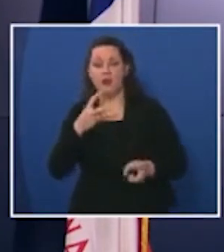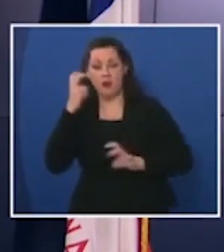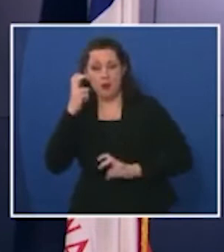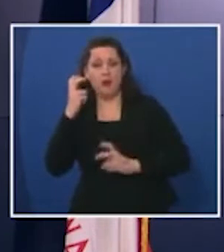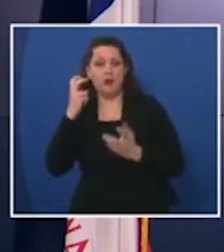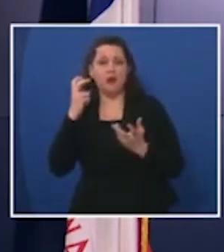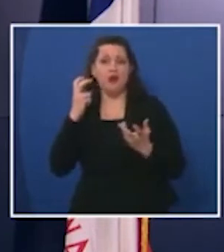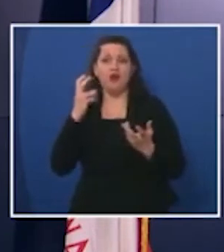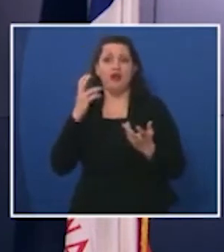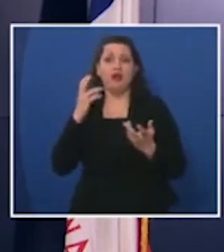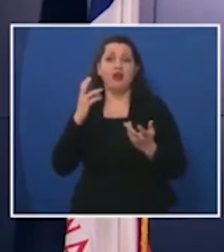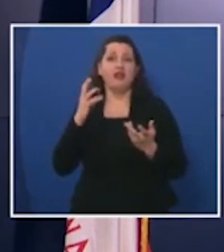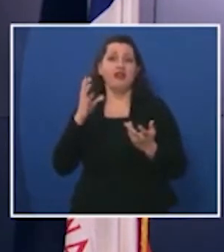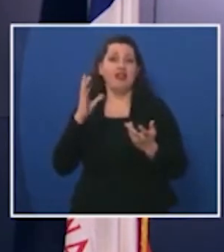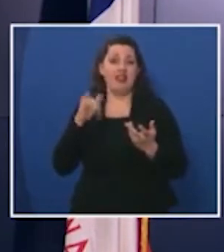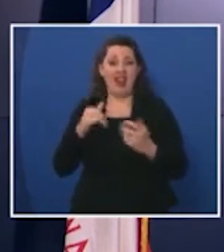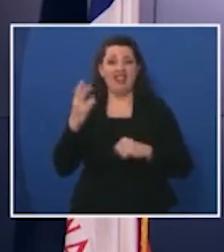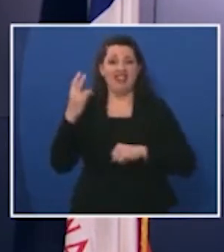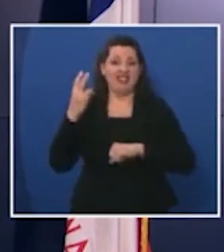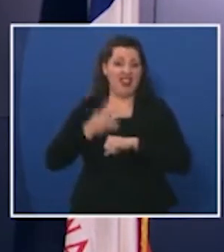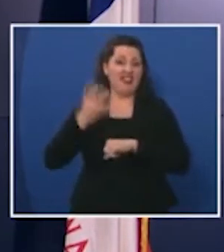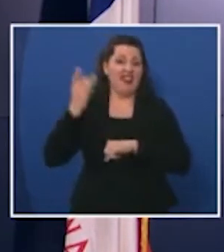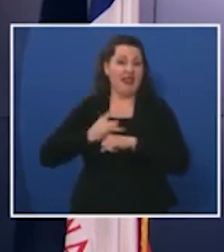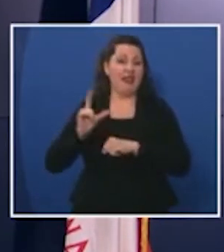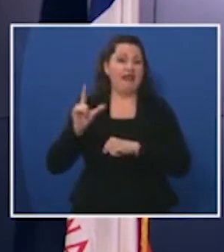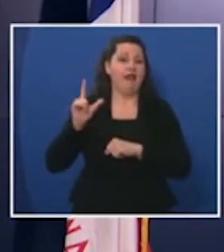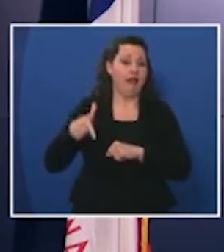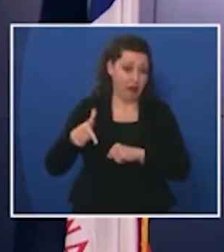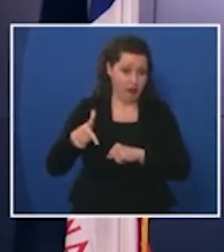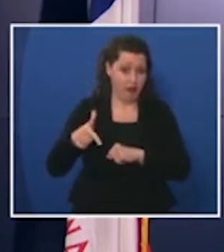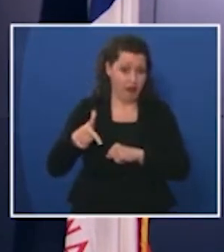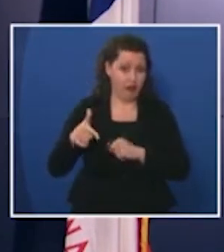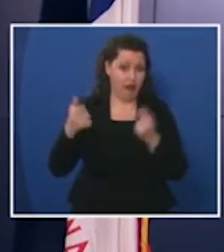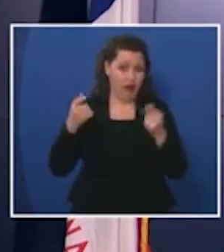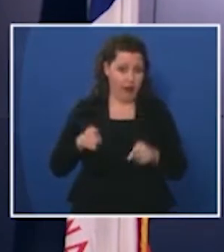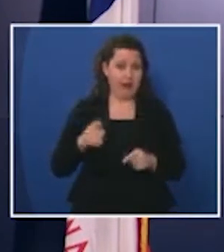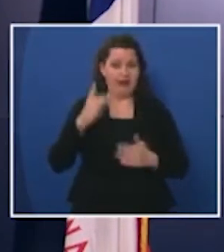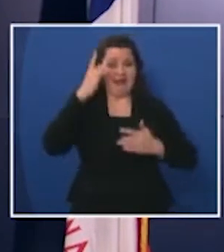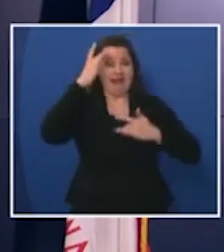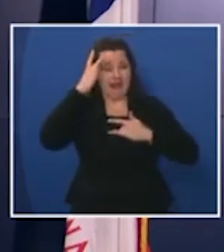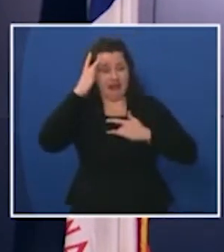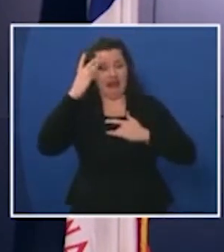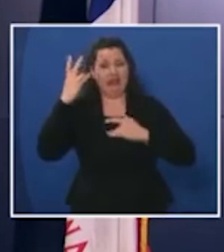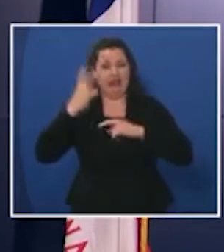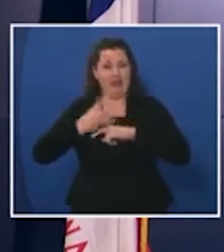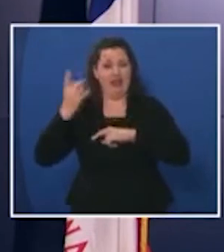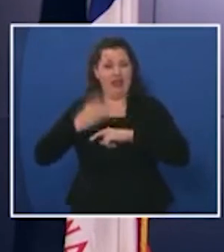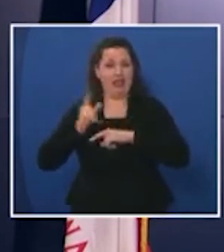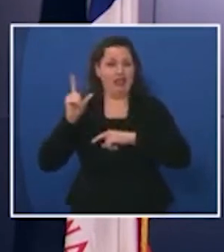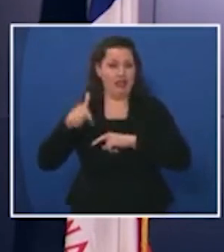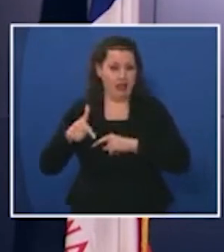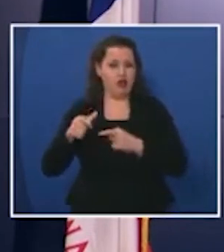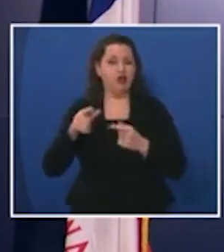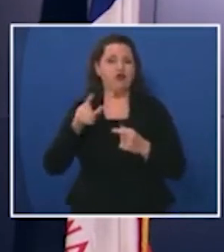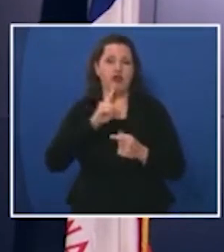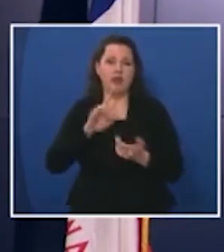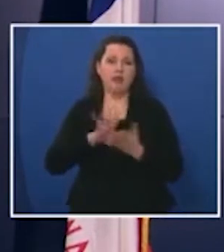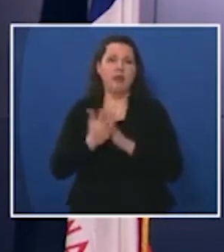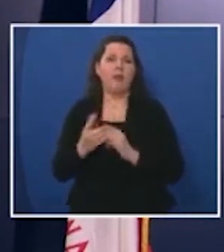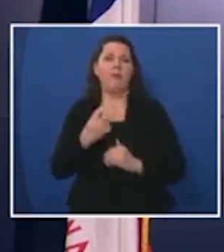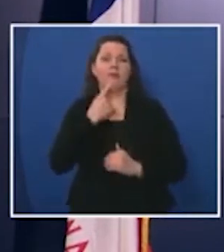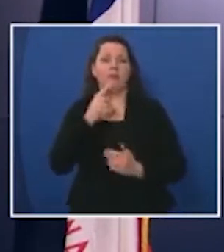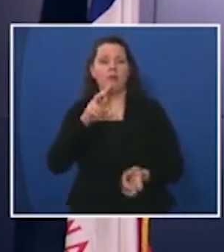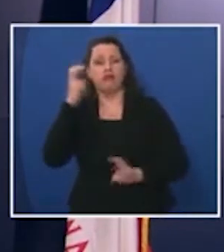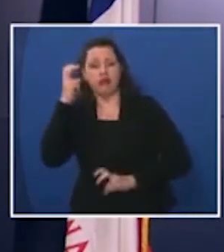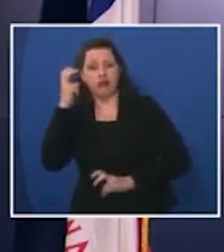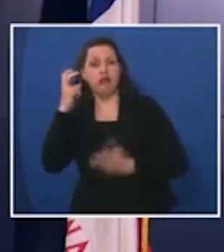uh displays itself about seven or eight days um into their uh period of illness and so those hospitalizations and